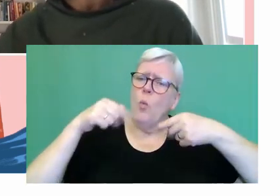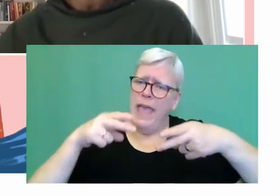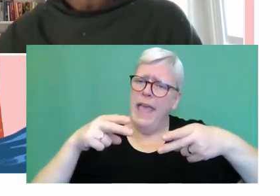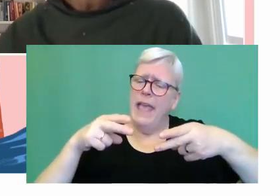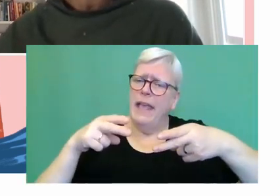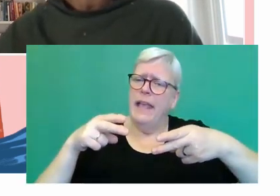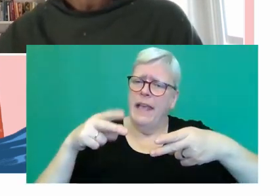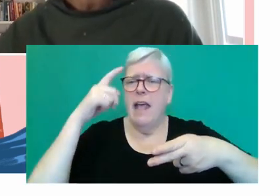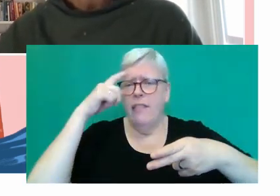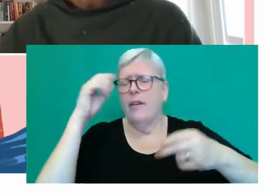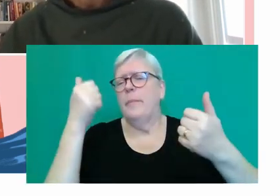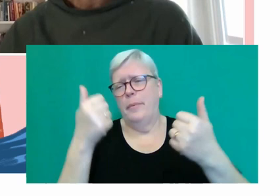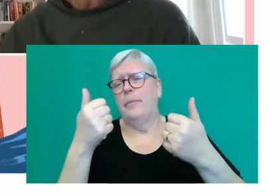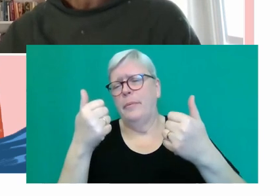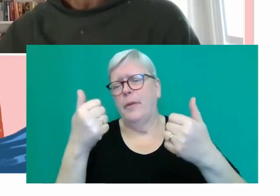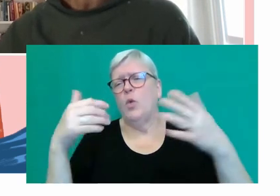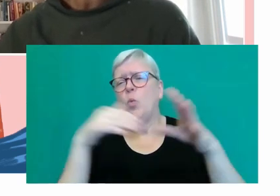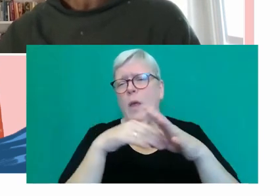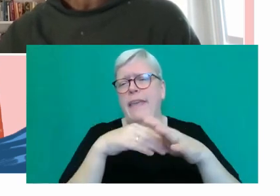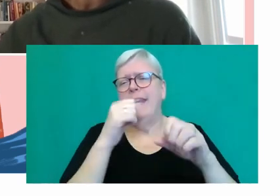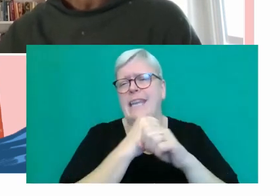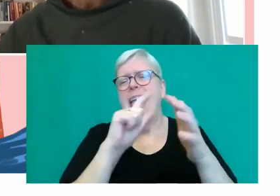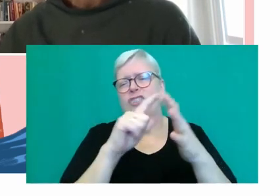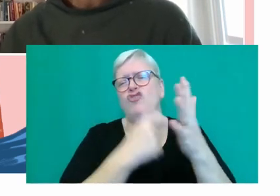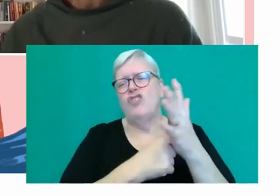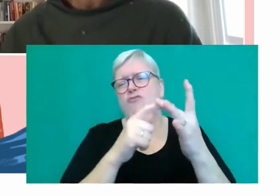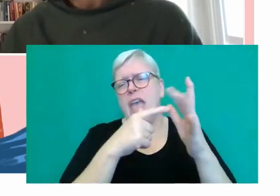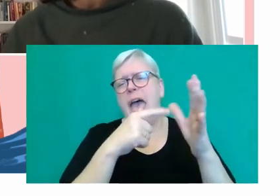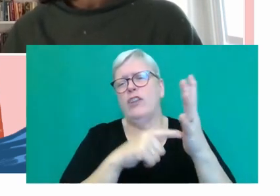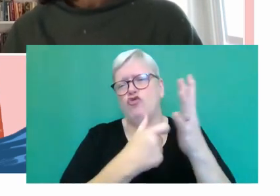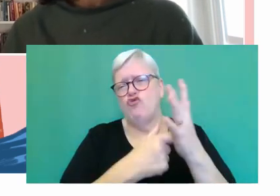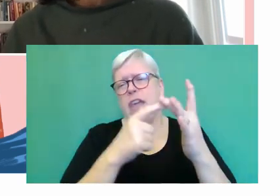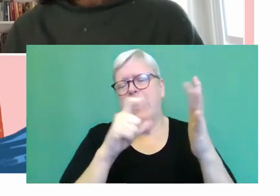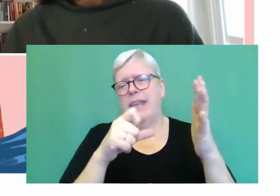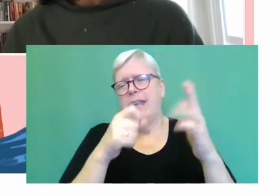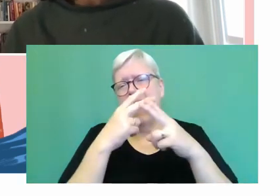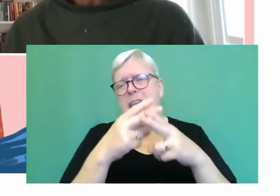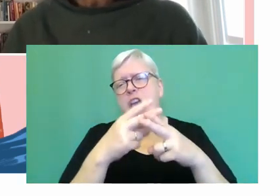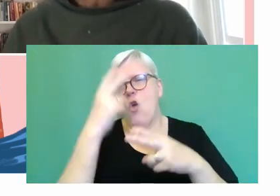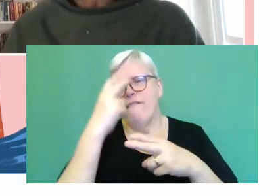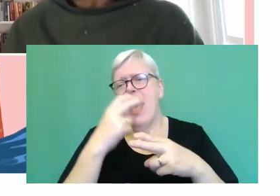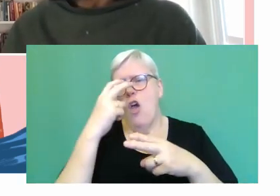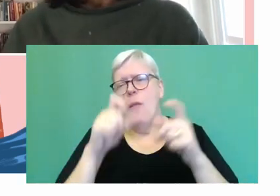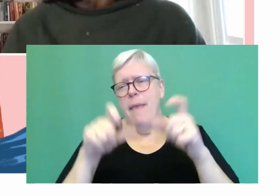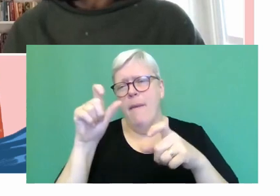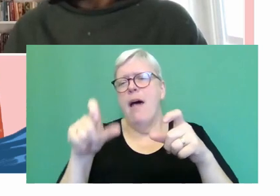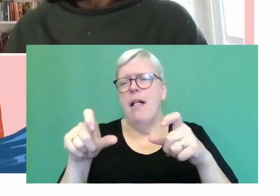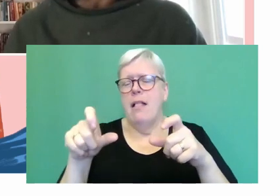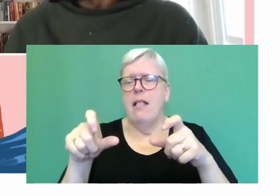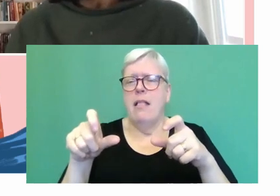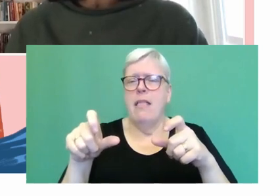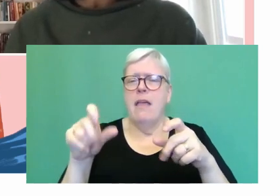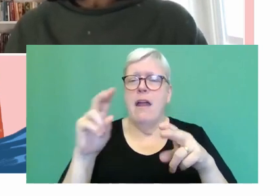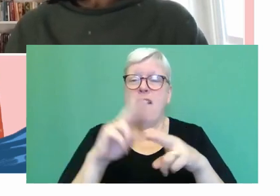opportunities were afforded in the care of the elderly departments. And her father's a